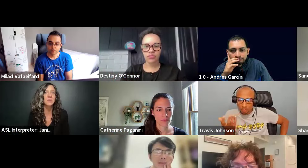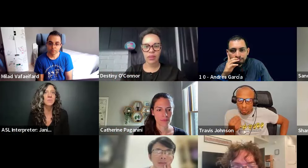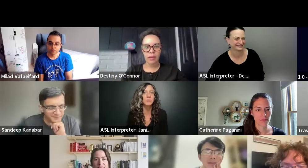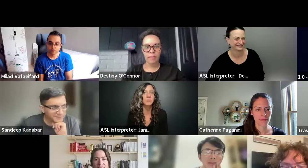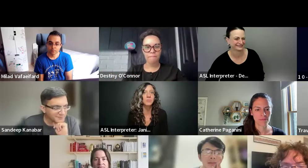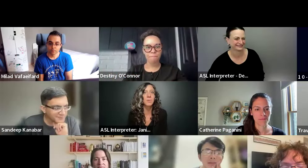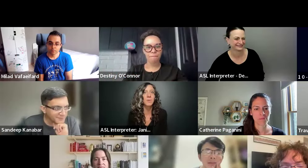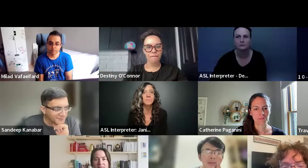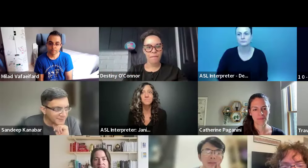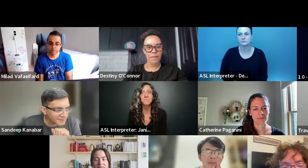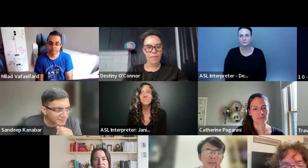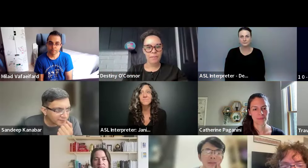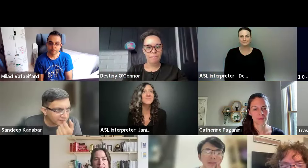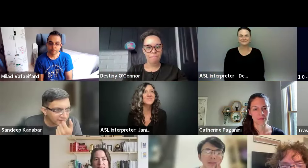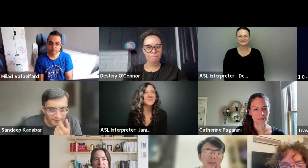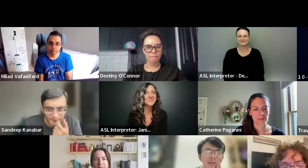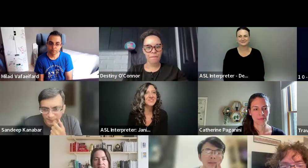into this and it was really incredible.